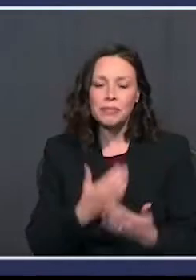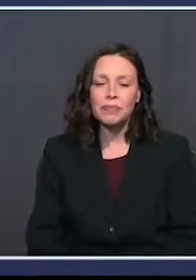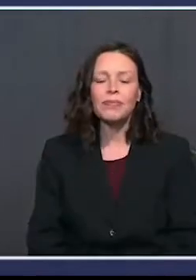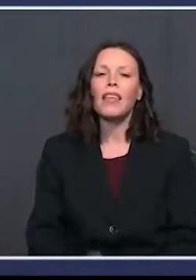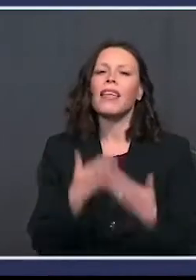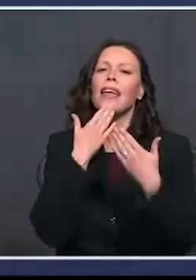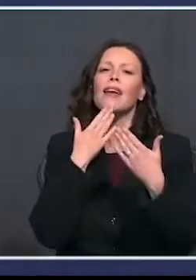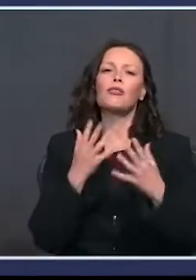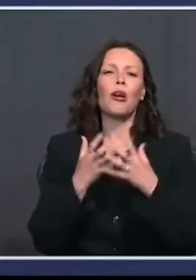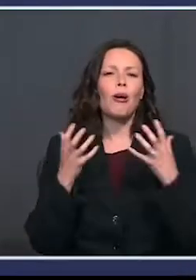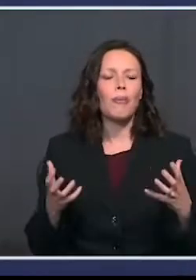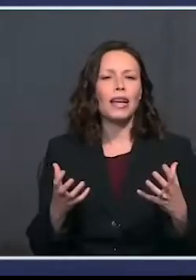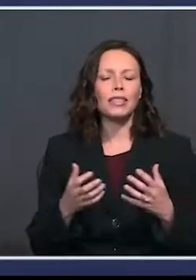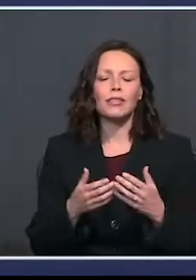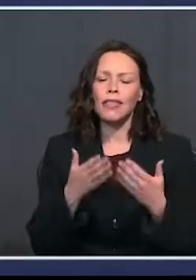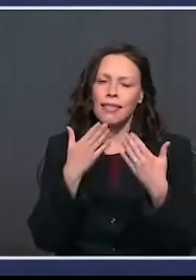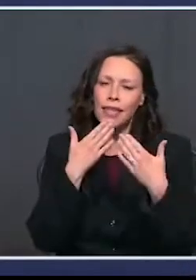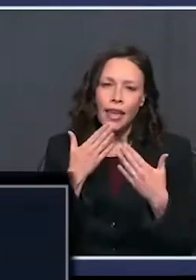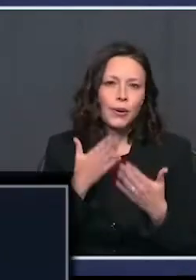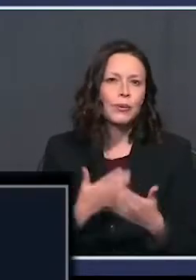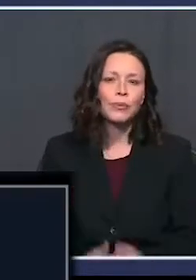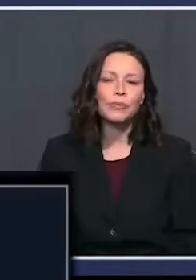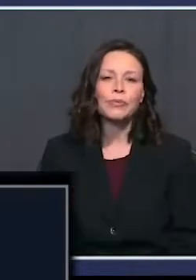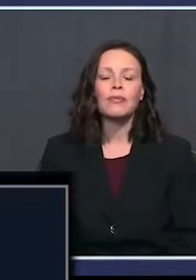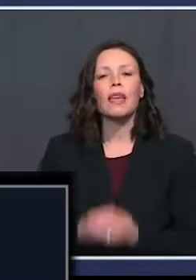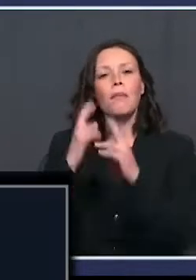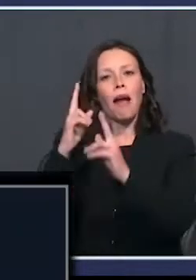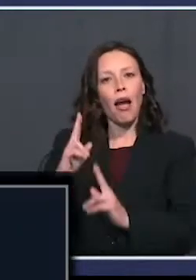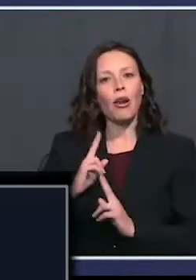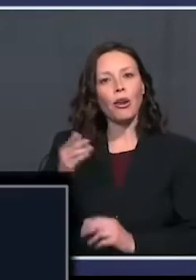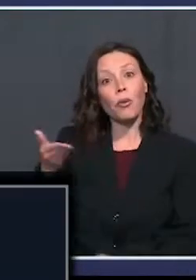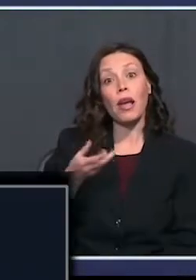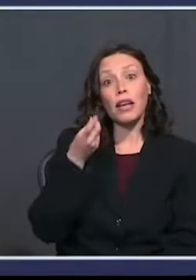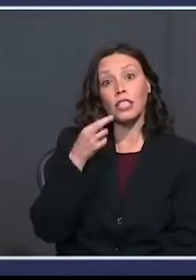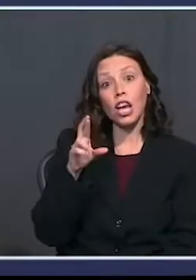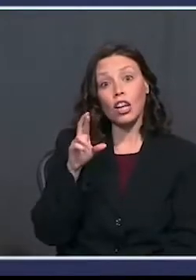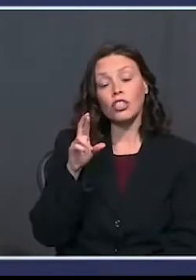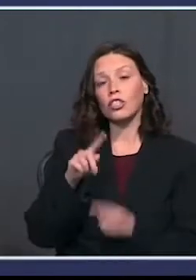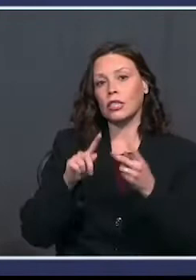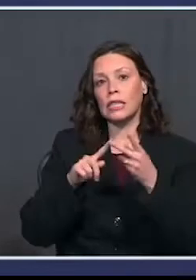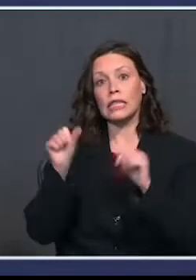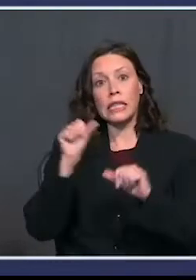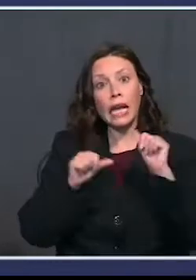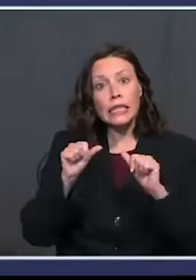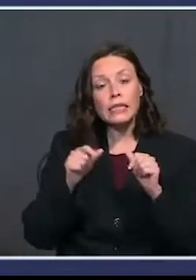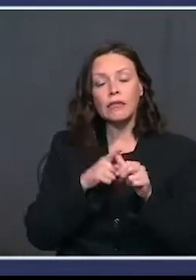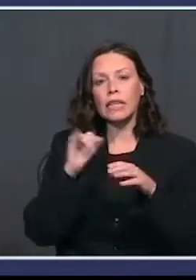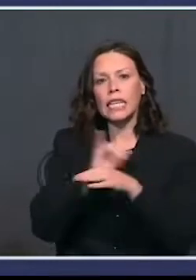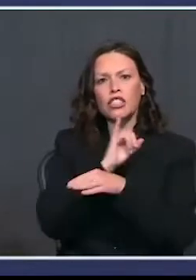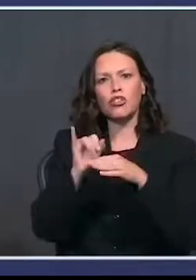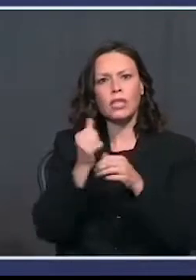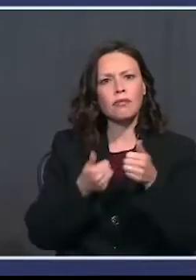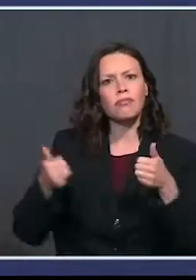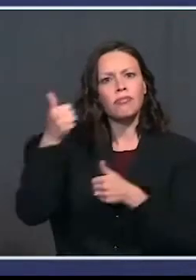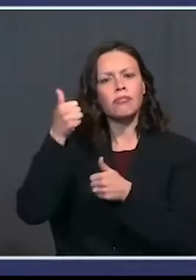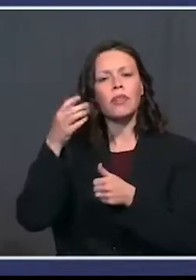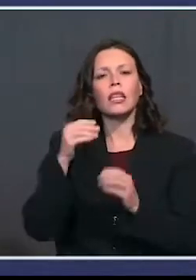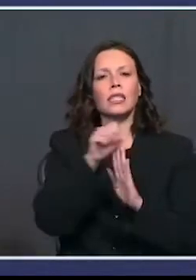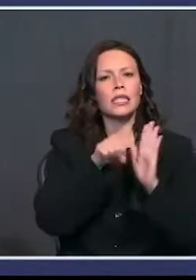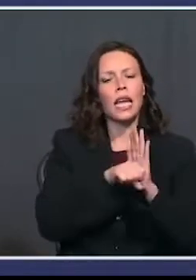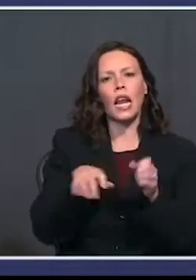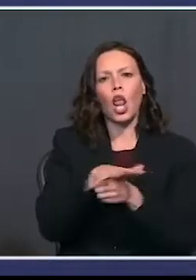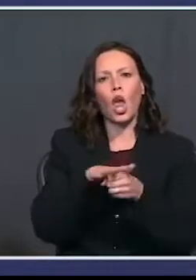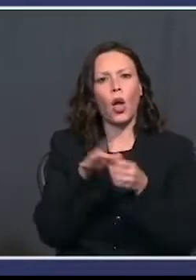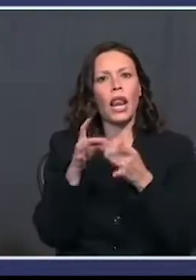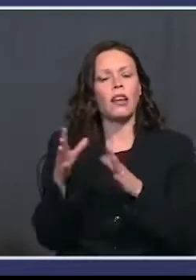Thank you very much. Appreciate it very much. I'm honored to welcome doctors, scientists, industry executives, and state and local